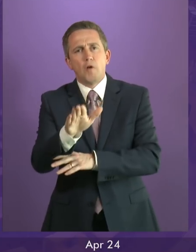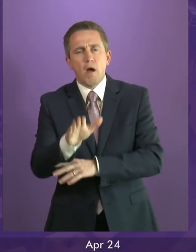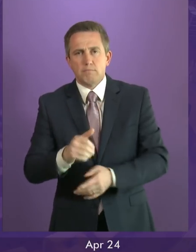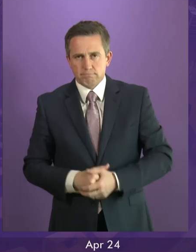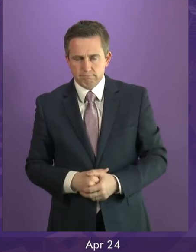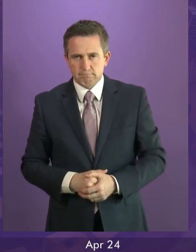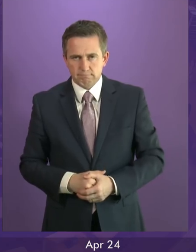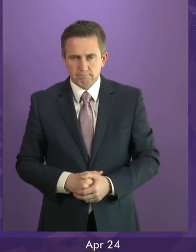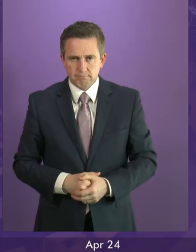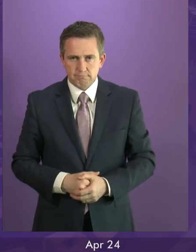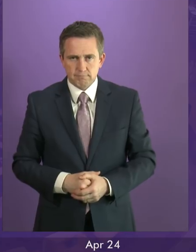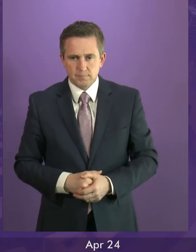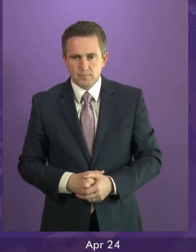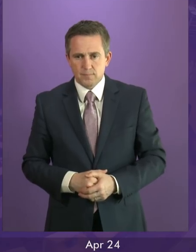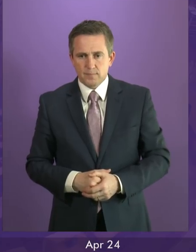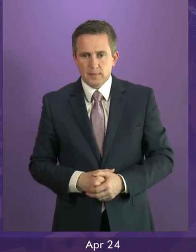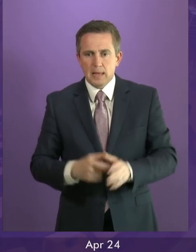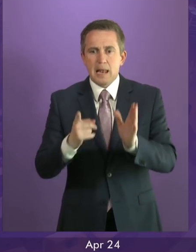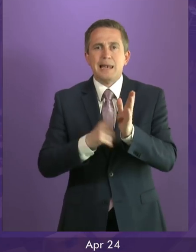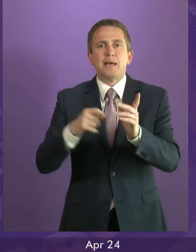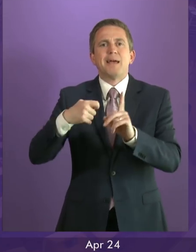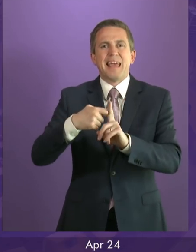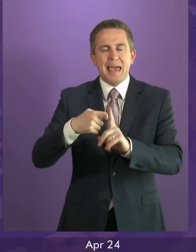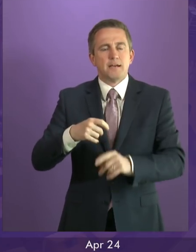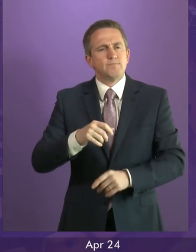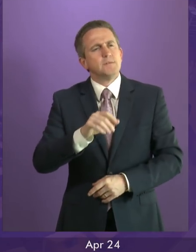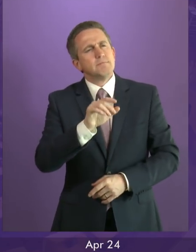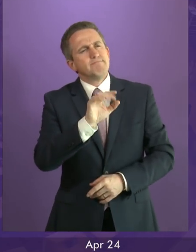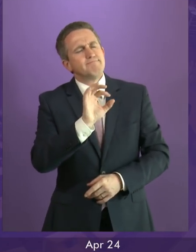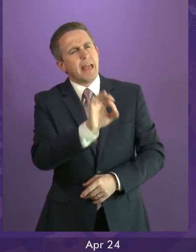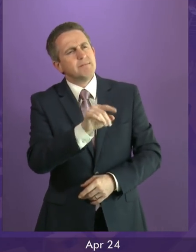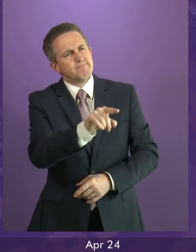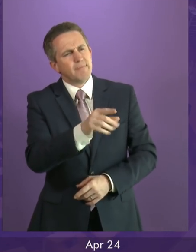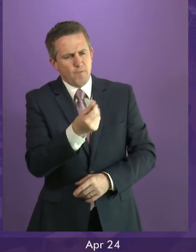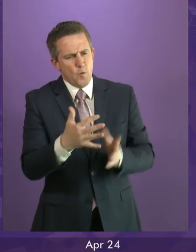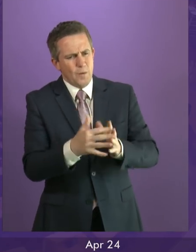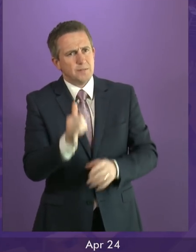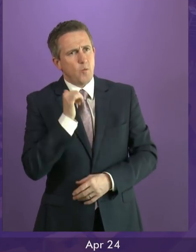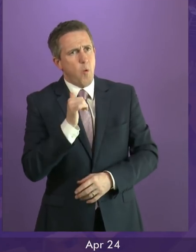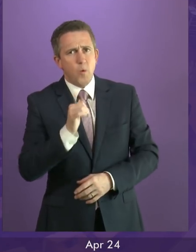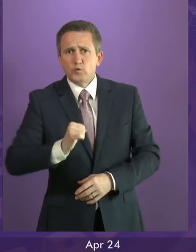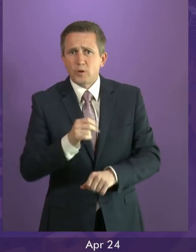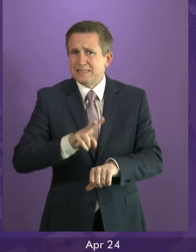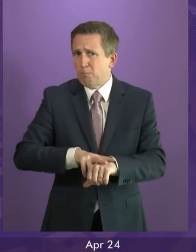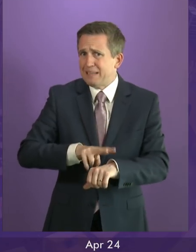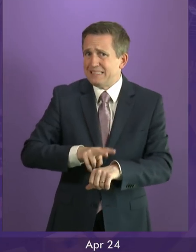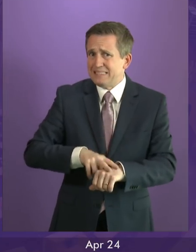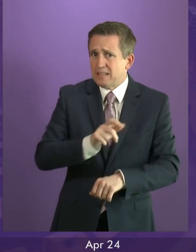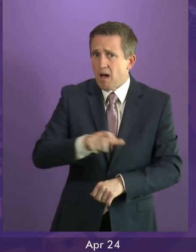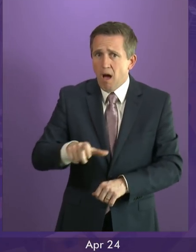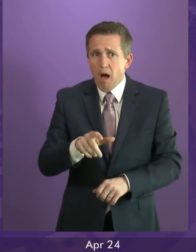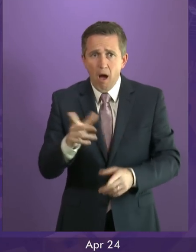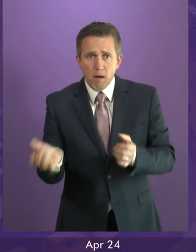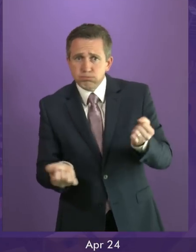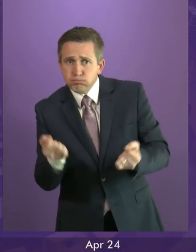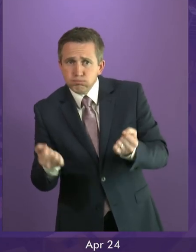followed by Claire Baker. So on that day job, a few weeks ago, we learned that Scotland's police officers are chasing criminals in cars